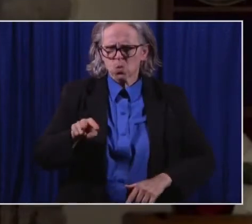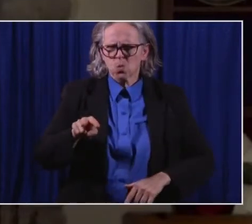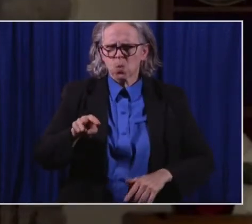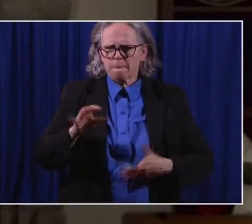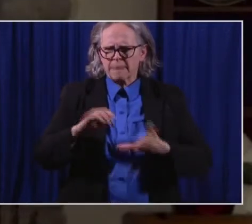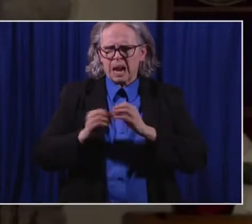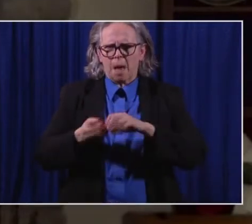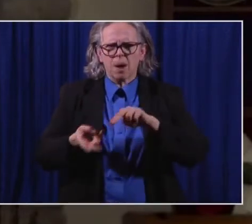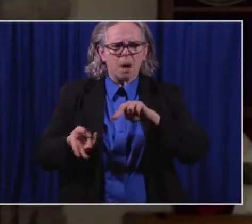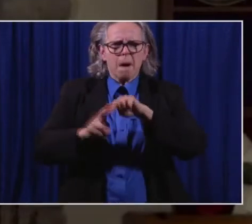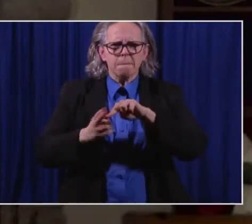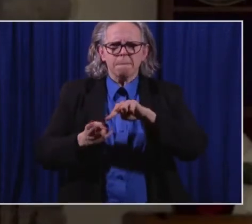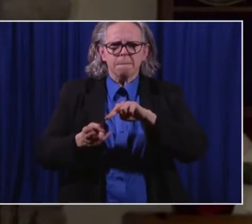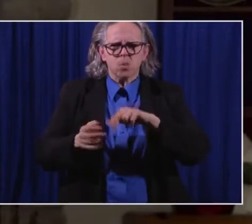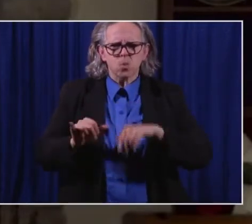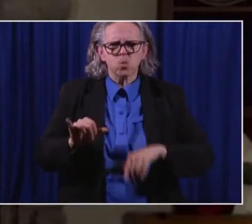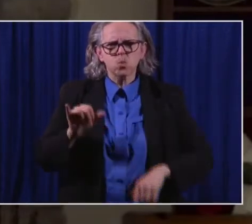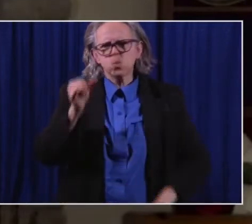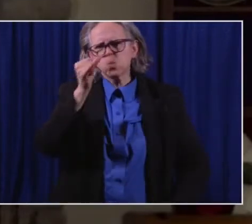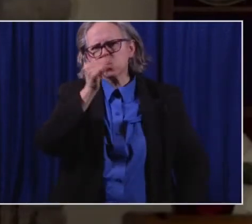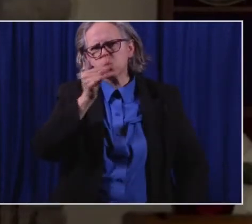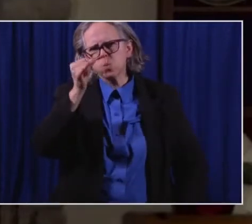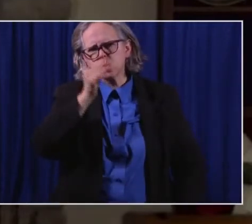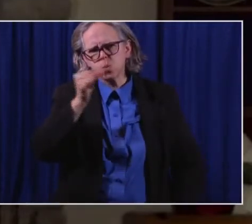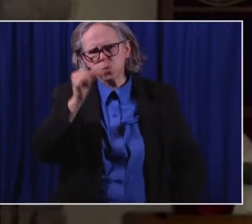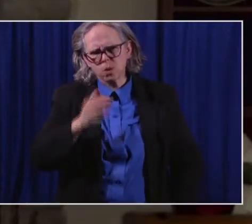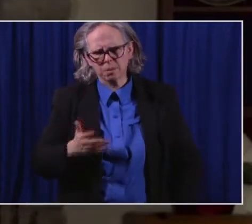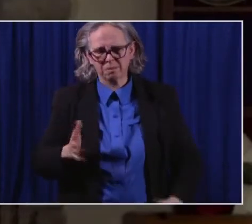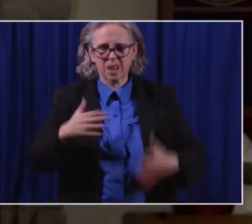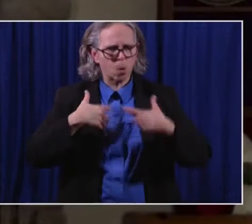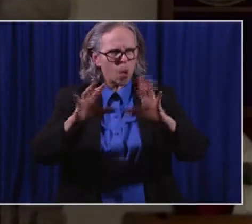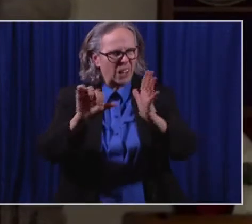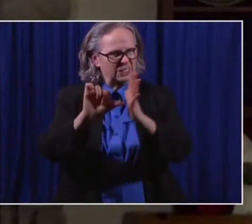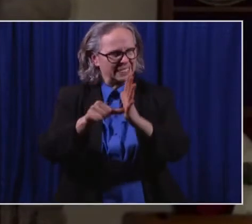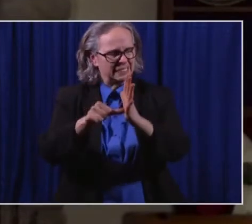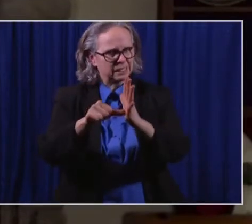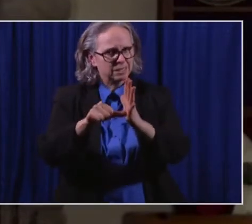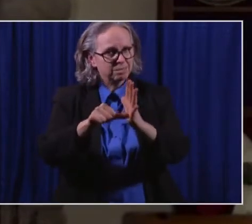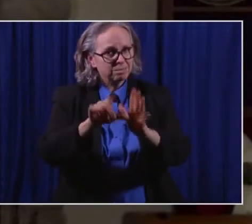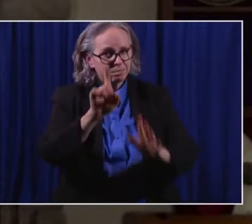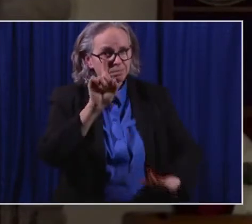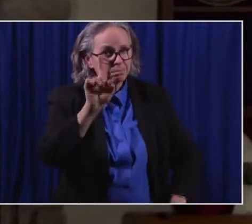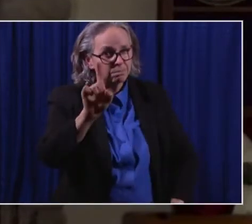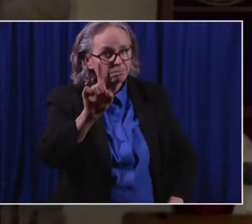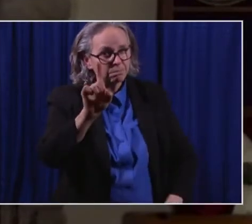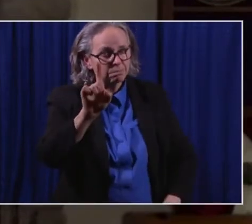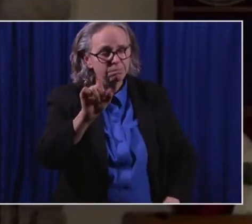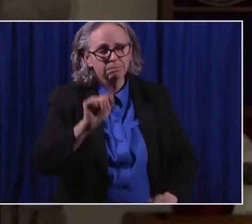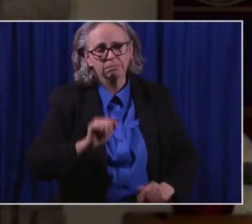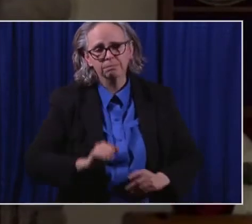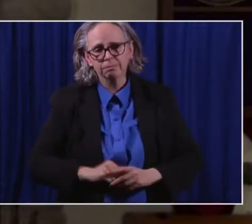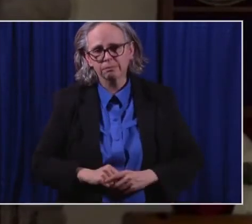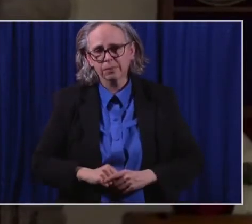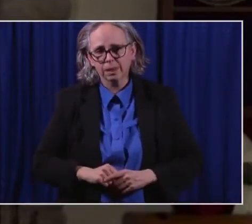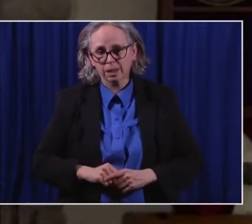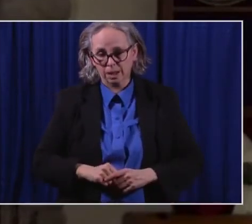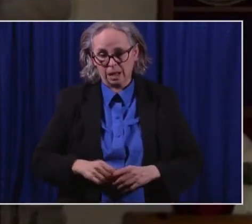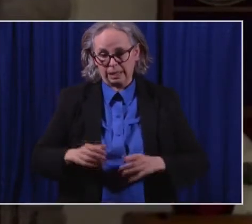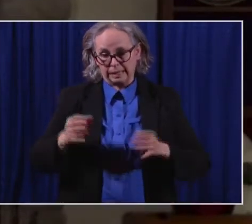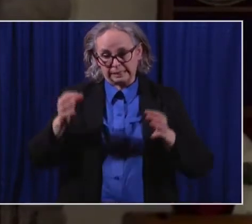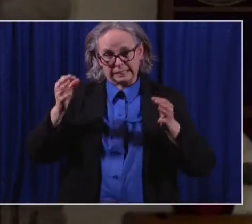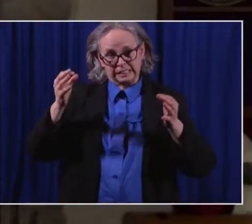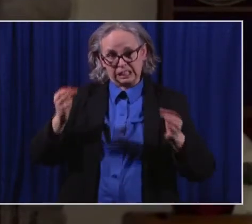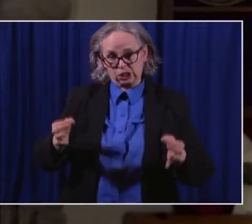So, um, I want to make it very clear, um, these are decisions that schools have made, uh,